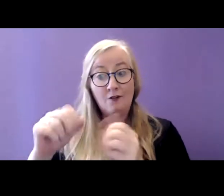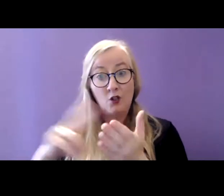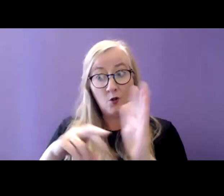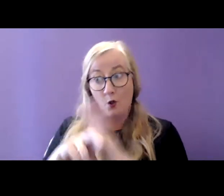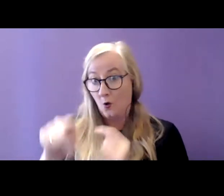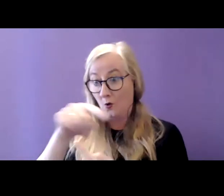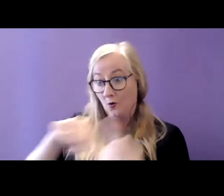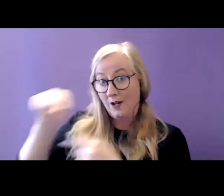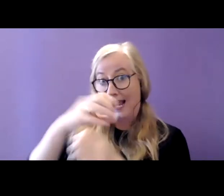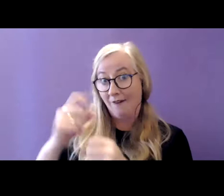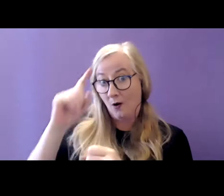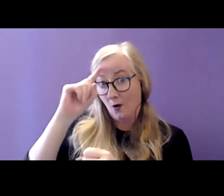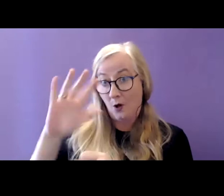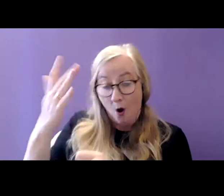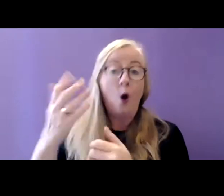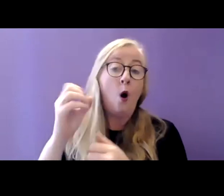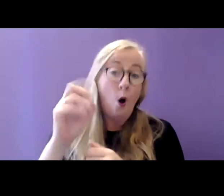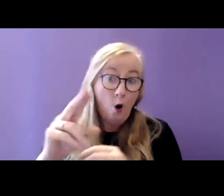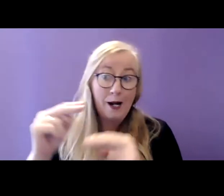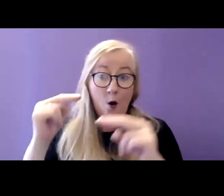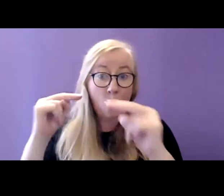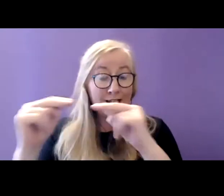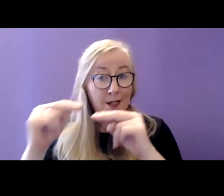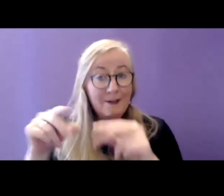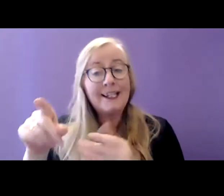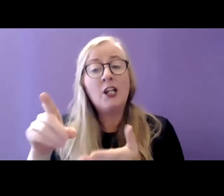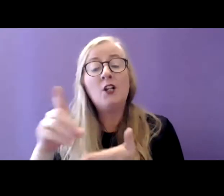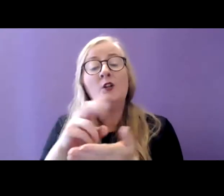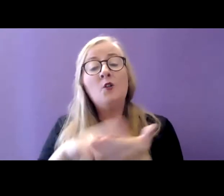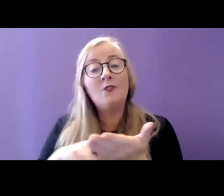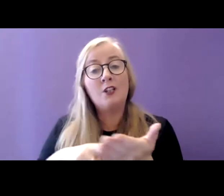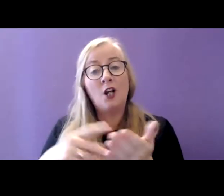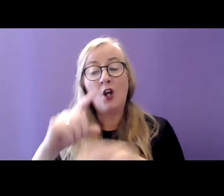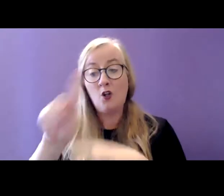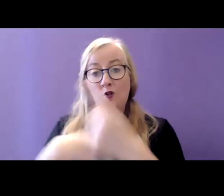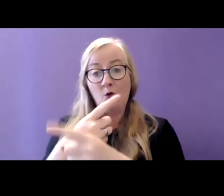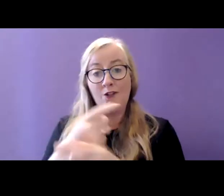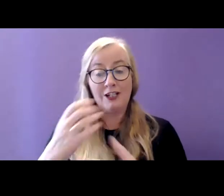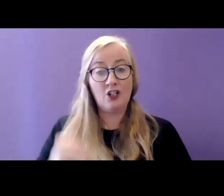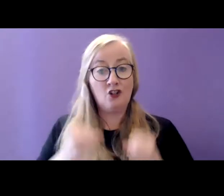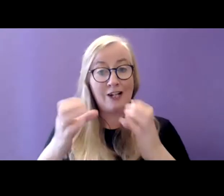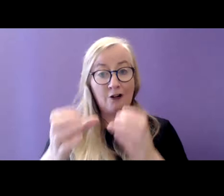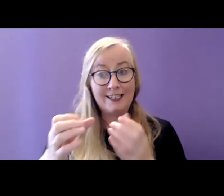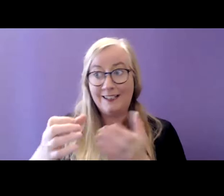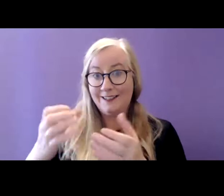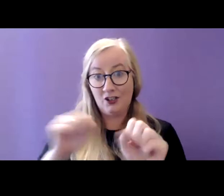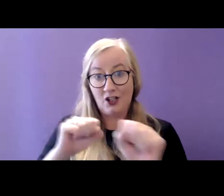disability or autism who were using the Daughters of Charity Disability Disability Support Services in Dublin.